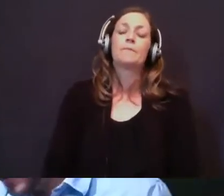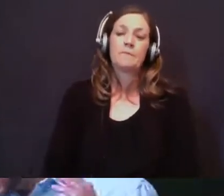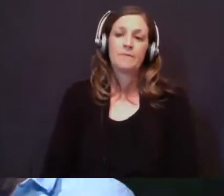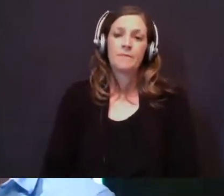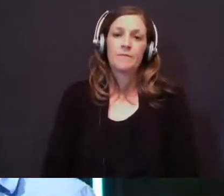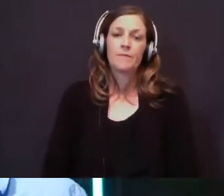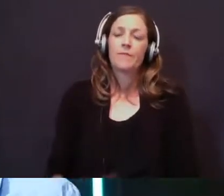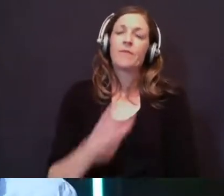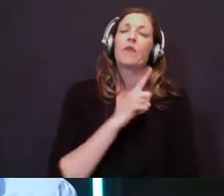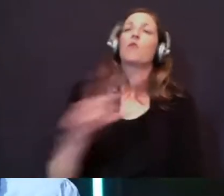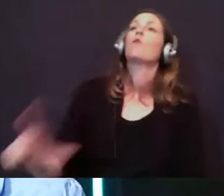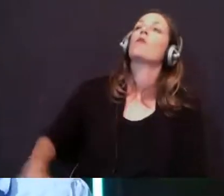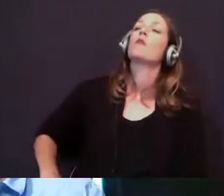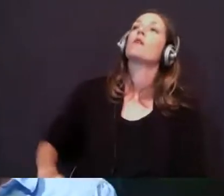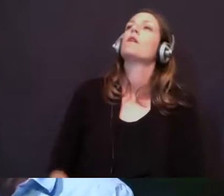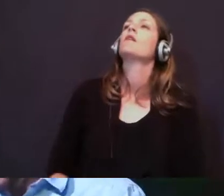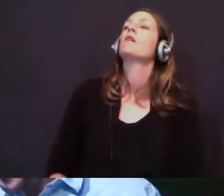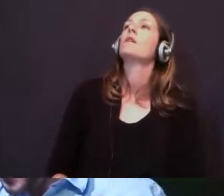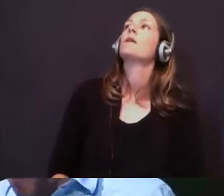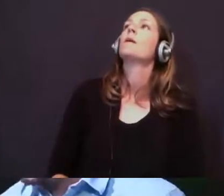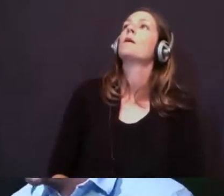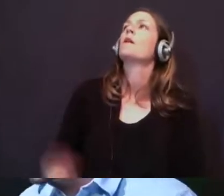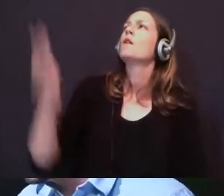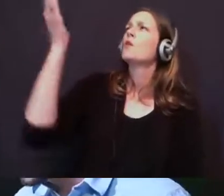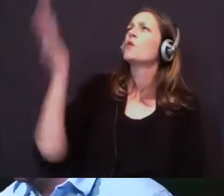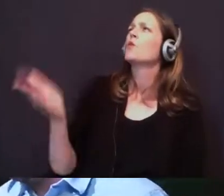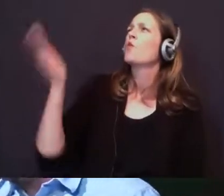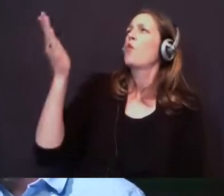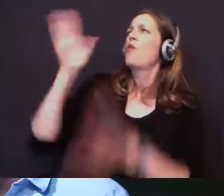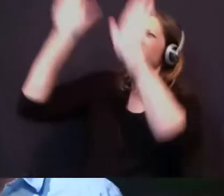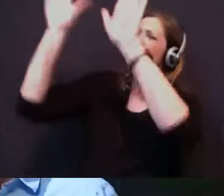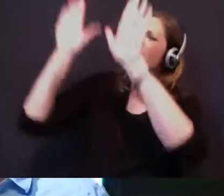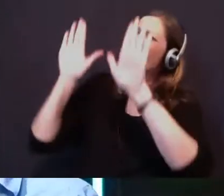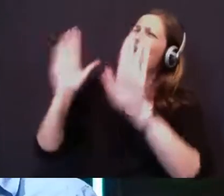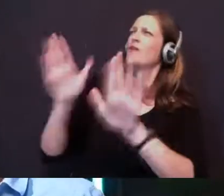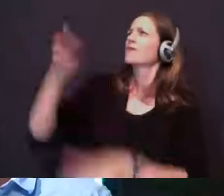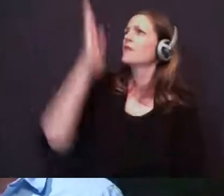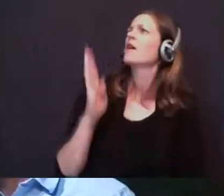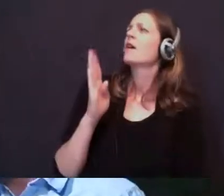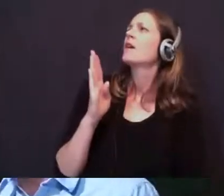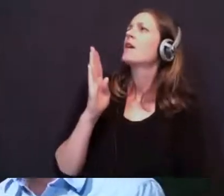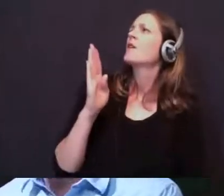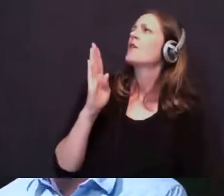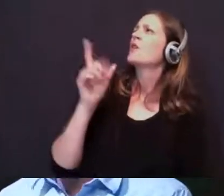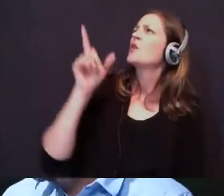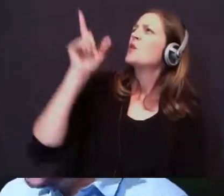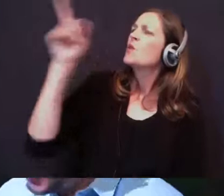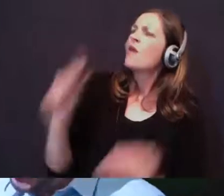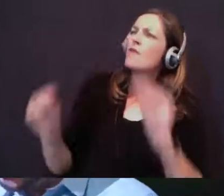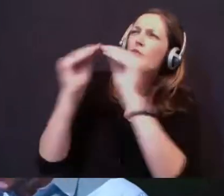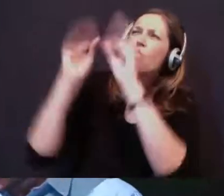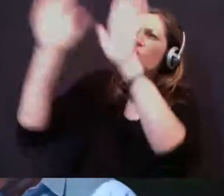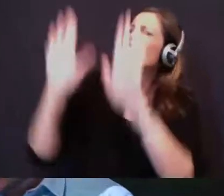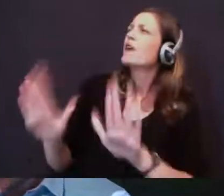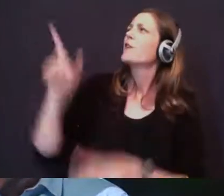Lord, you are an awesome God. You are greater. You tell